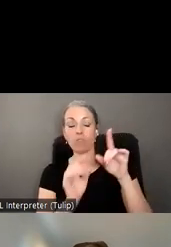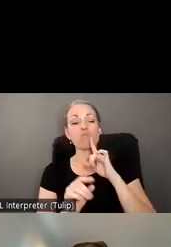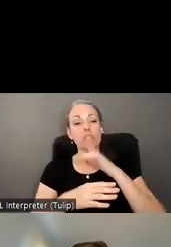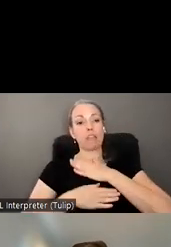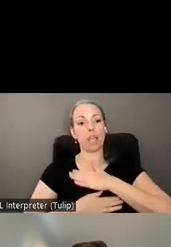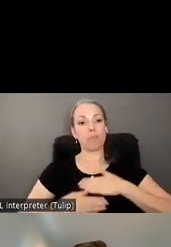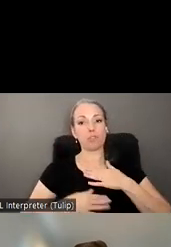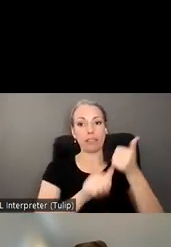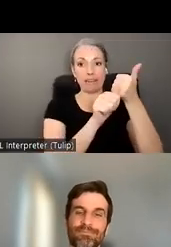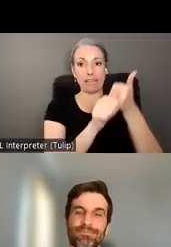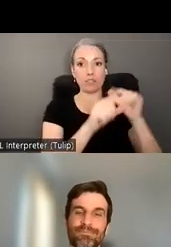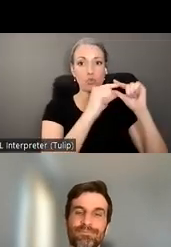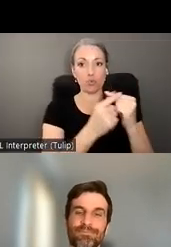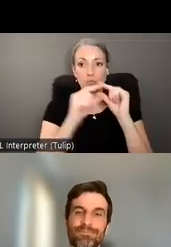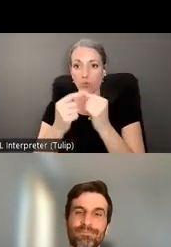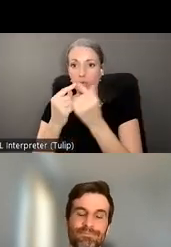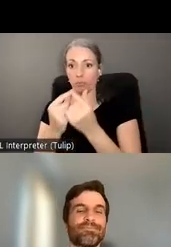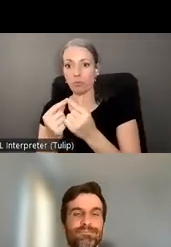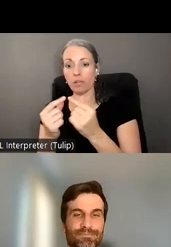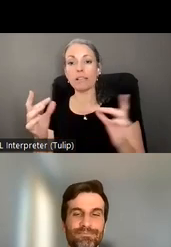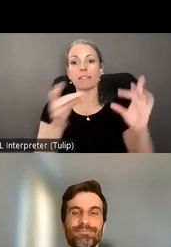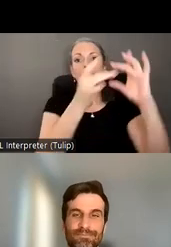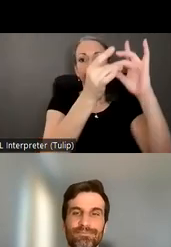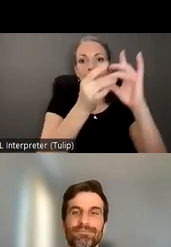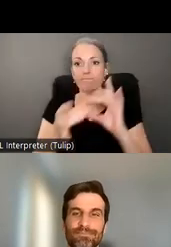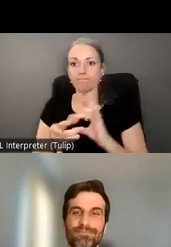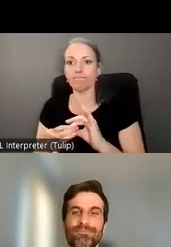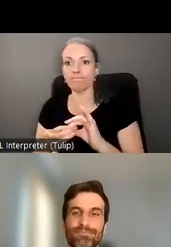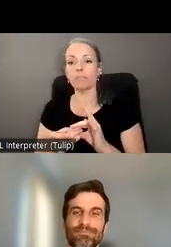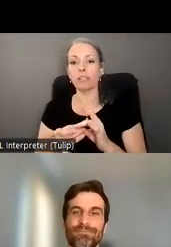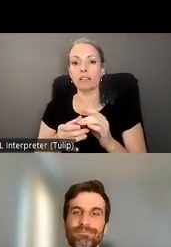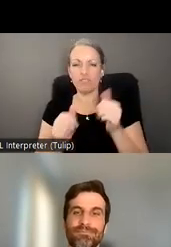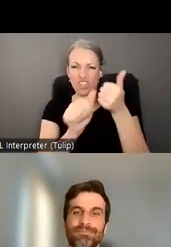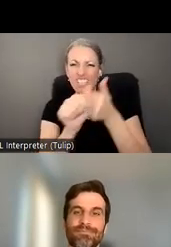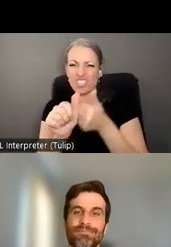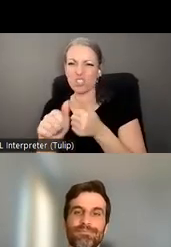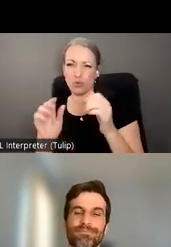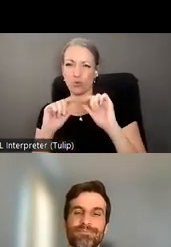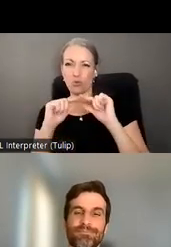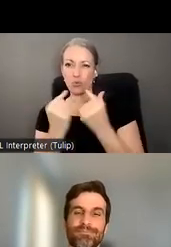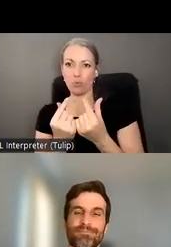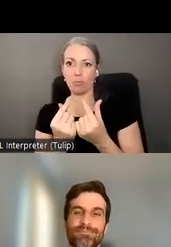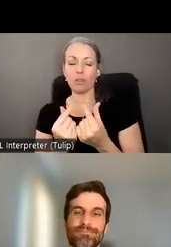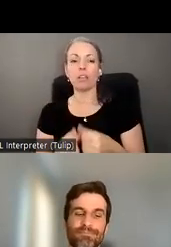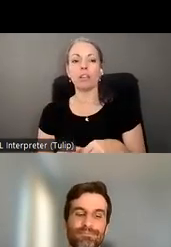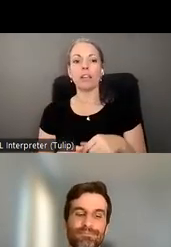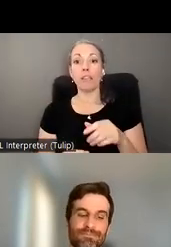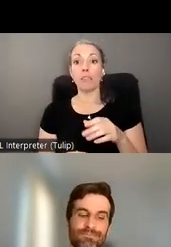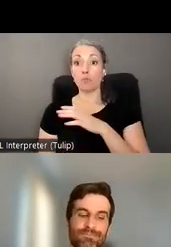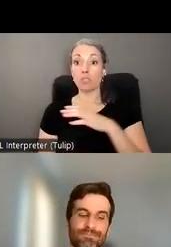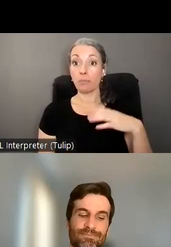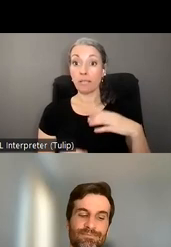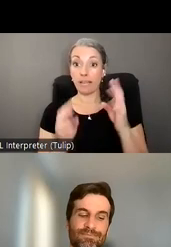of these work groups is that there's so much intersectionality across each of them and that these full committee meetings allow